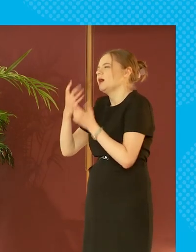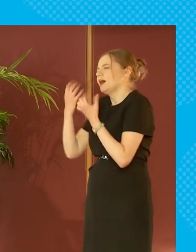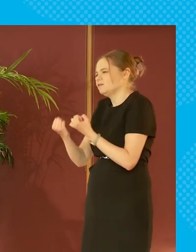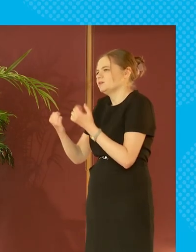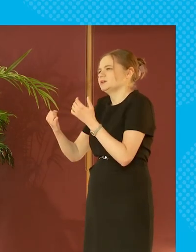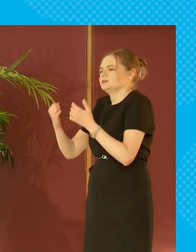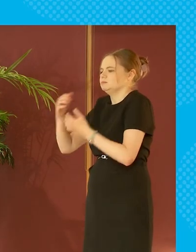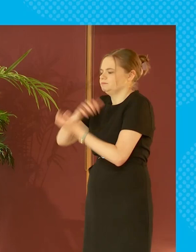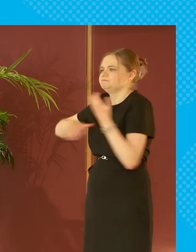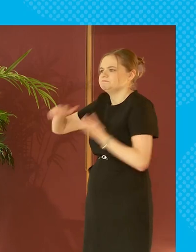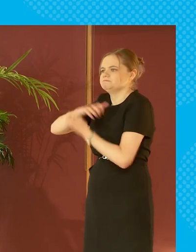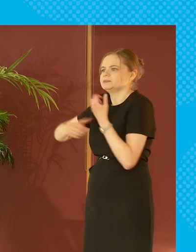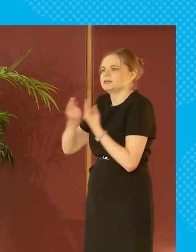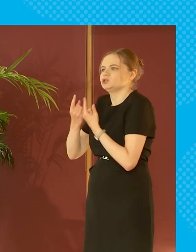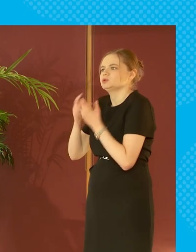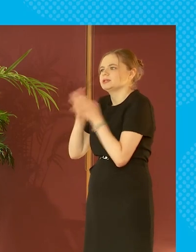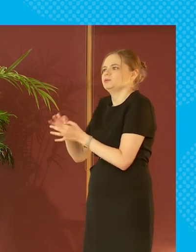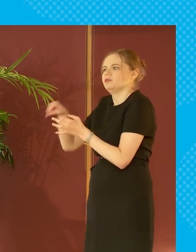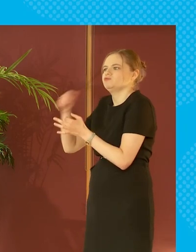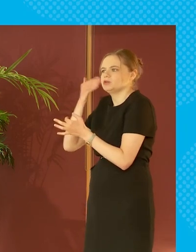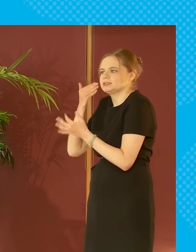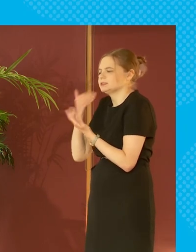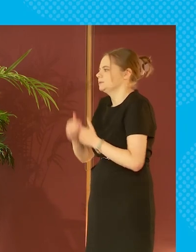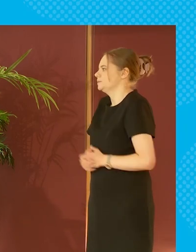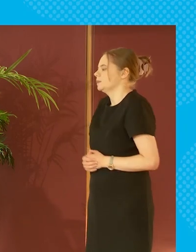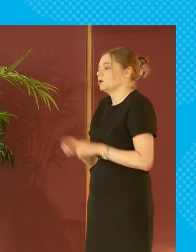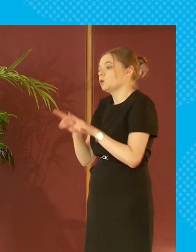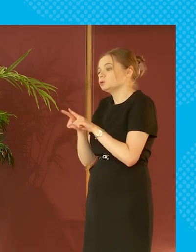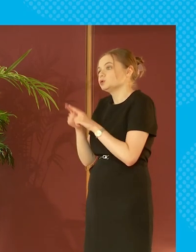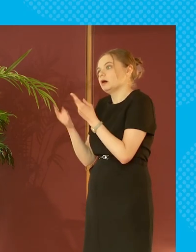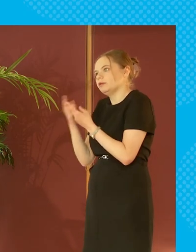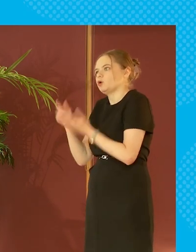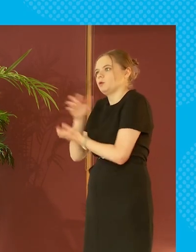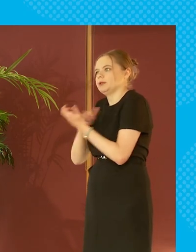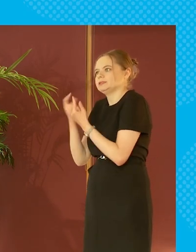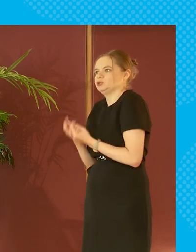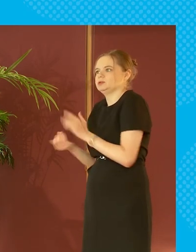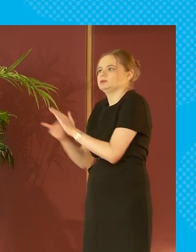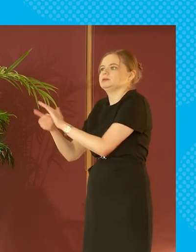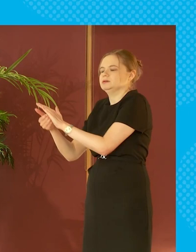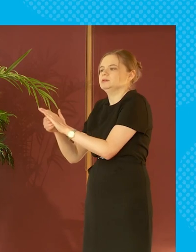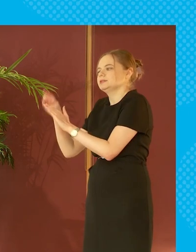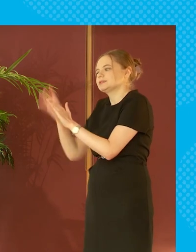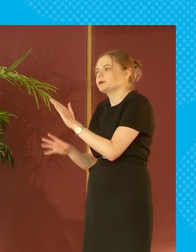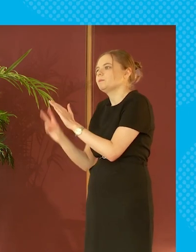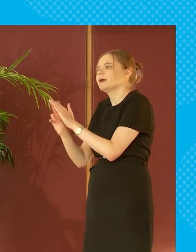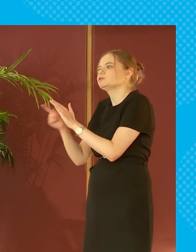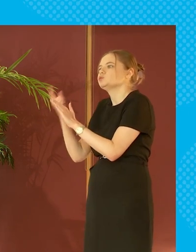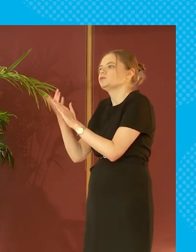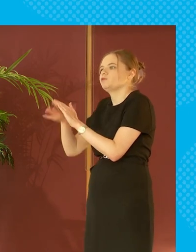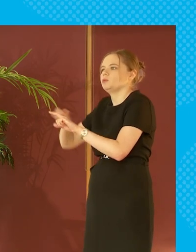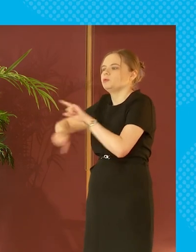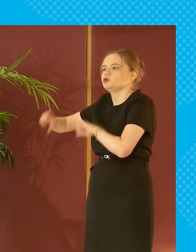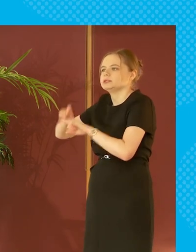range of issues that we're dealing with and complexities which add to the situation of single parents from communities